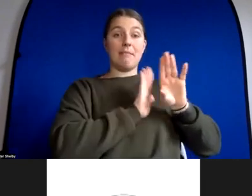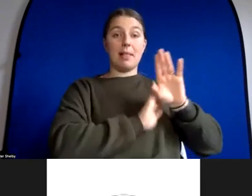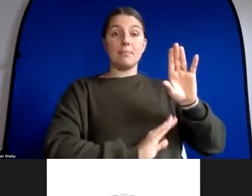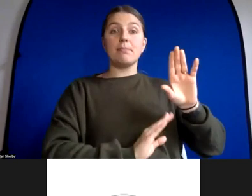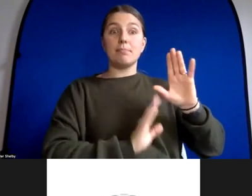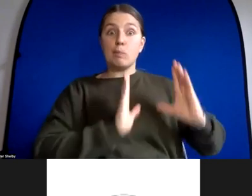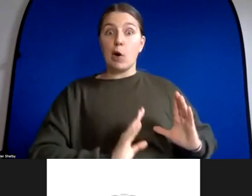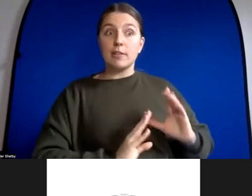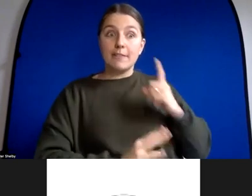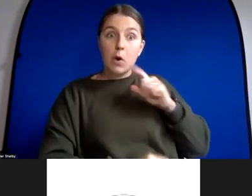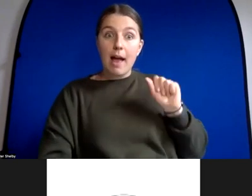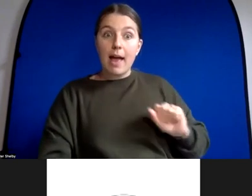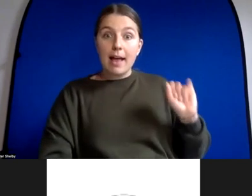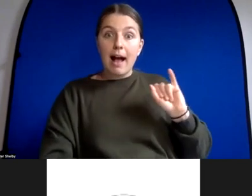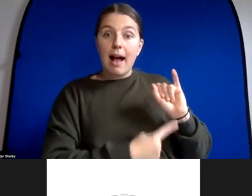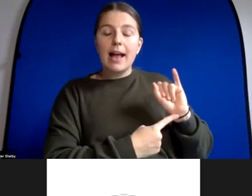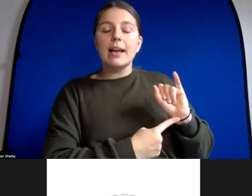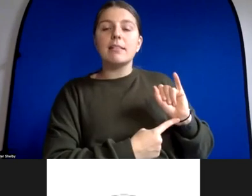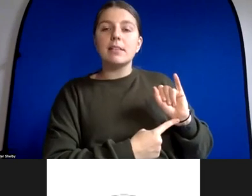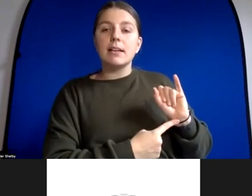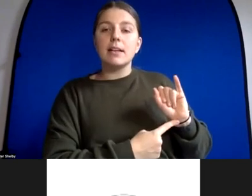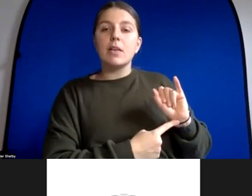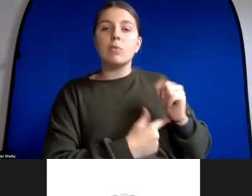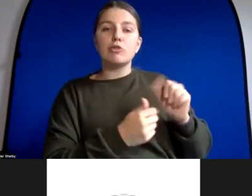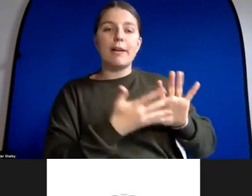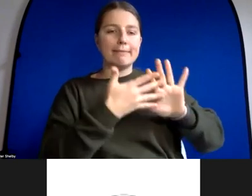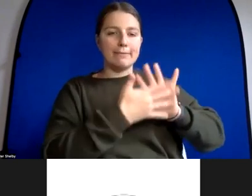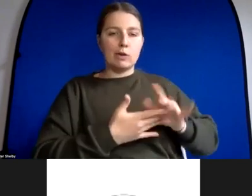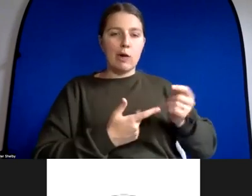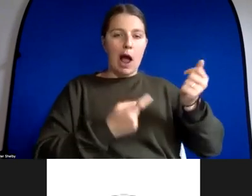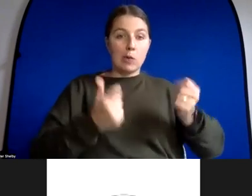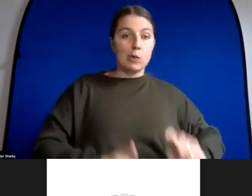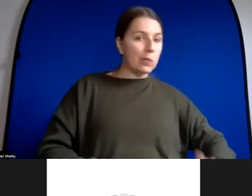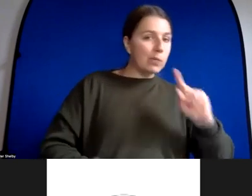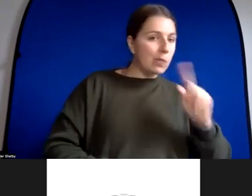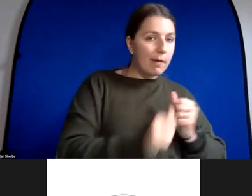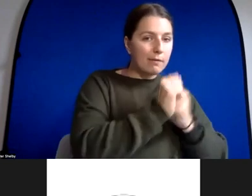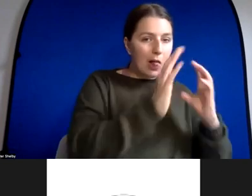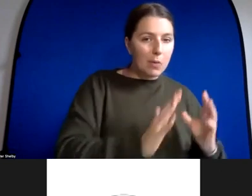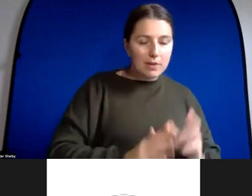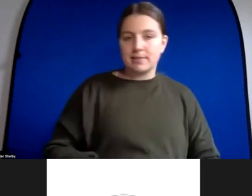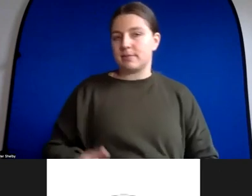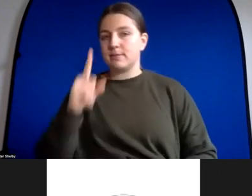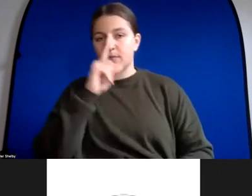you know it's a part of data cleaning to filter out the the uh you know not just the artificially